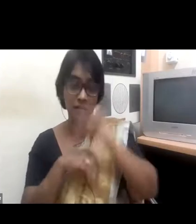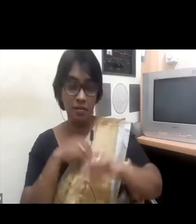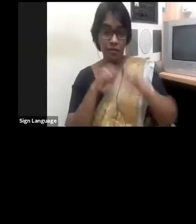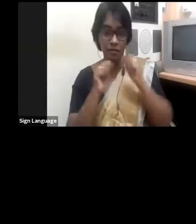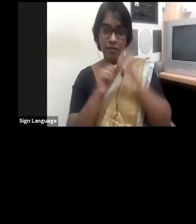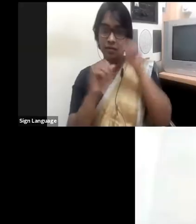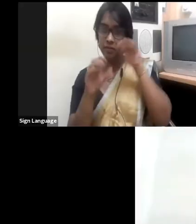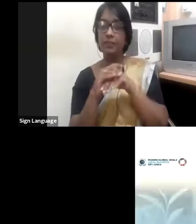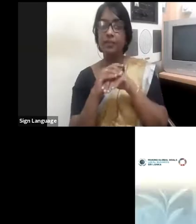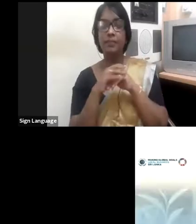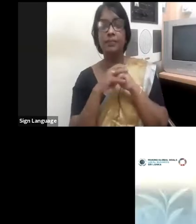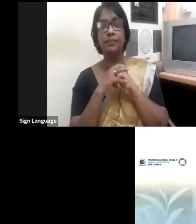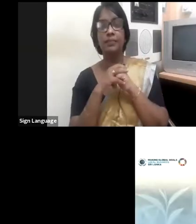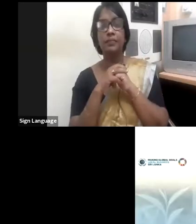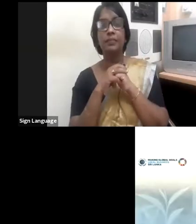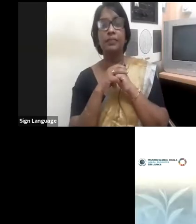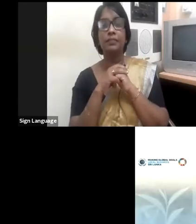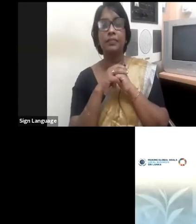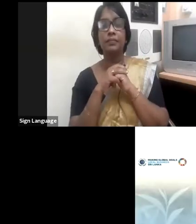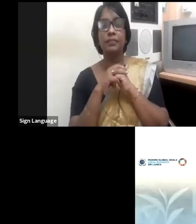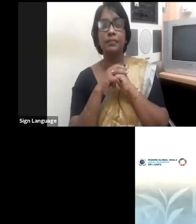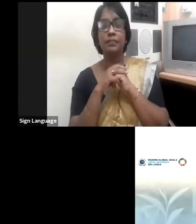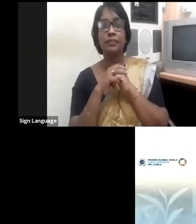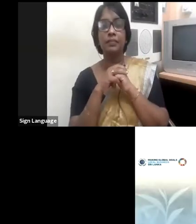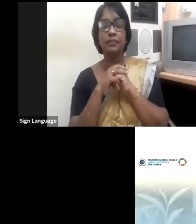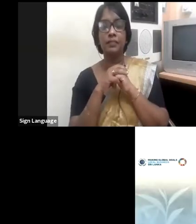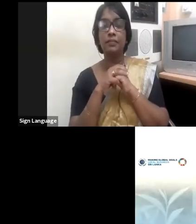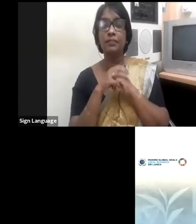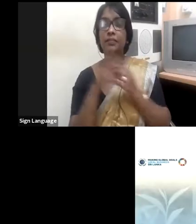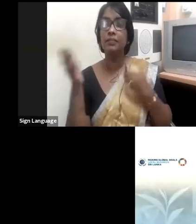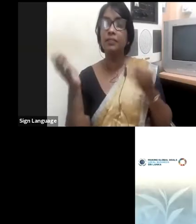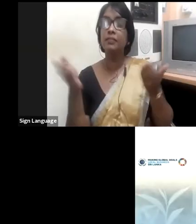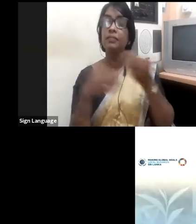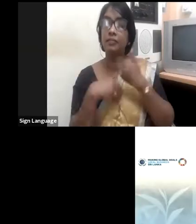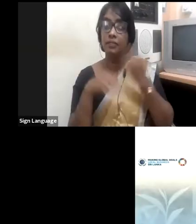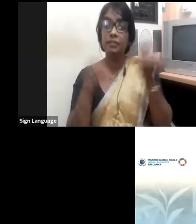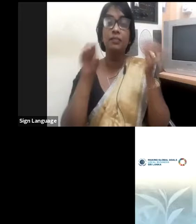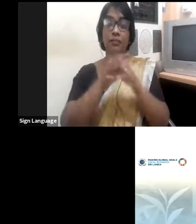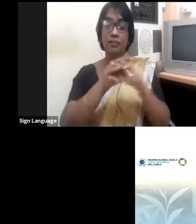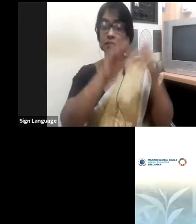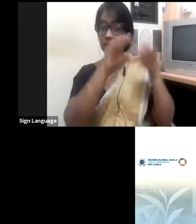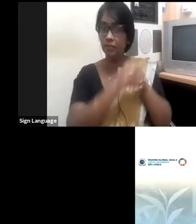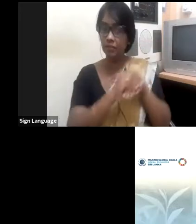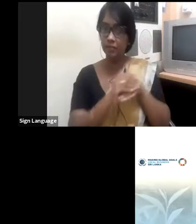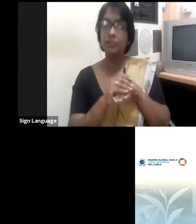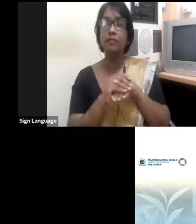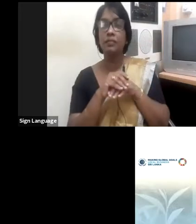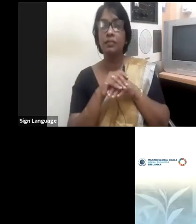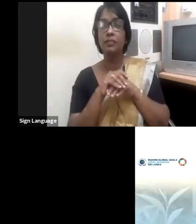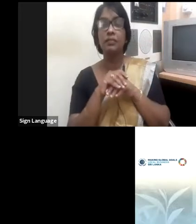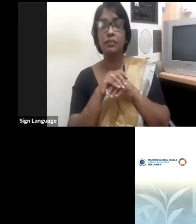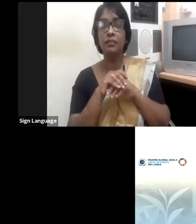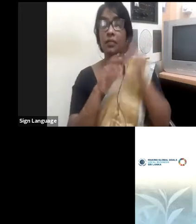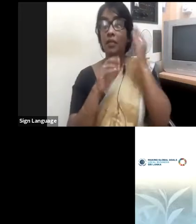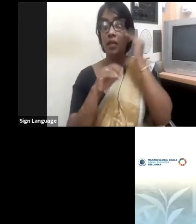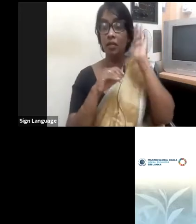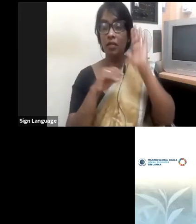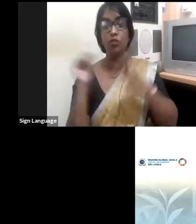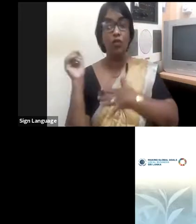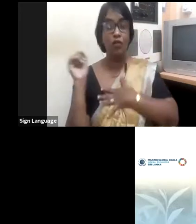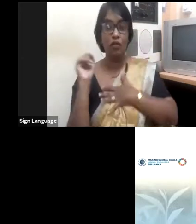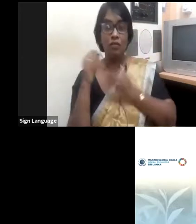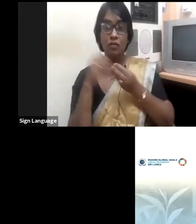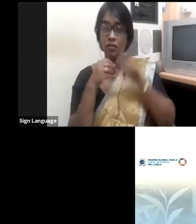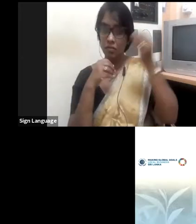things, starting from recruitment to also giving a voice to women. In most forums, for example,